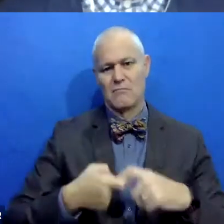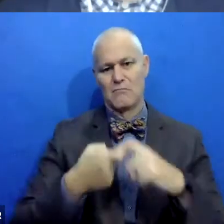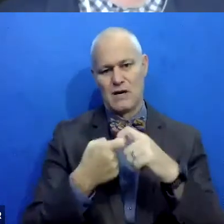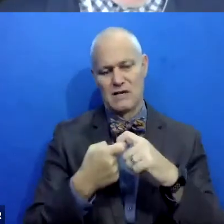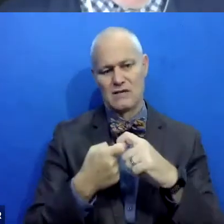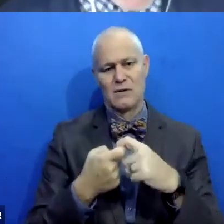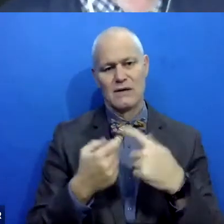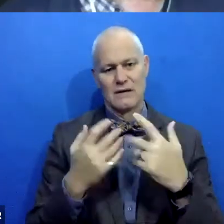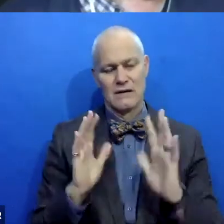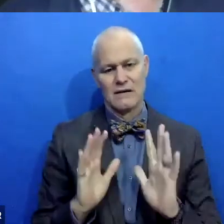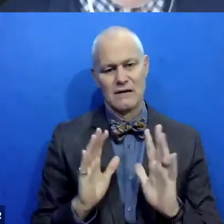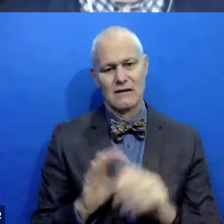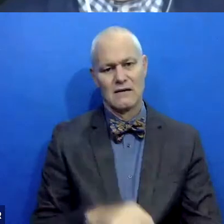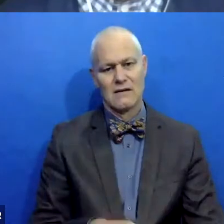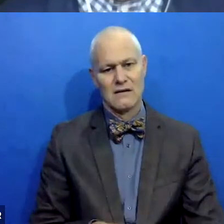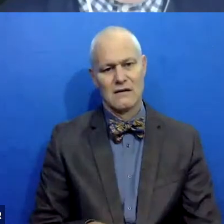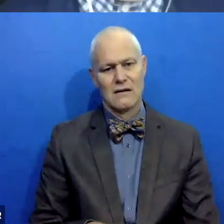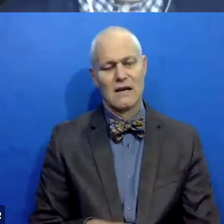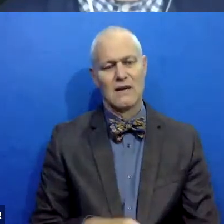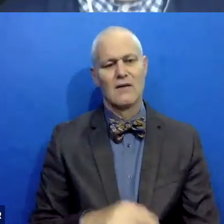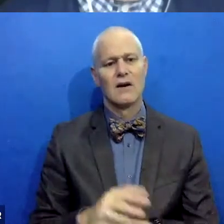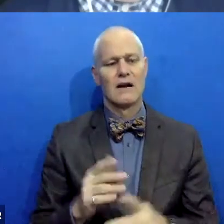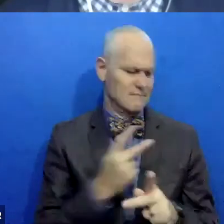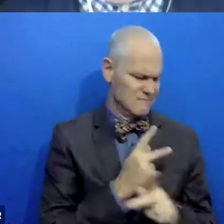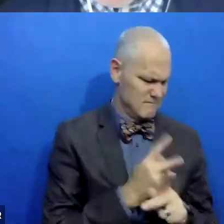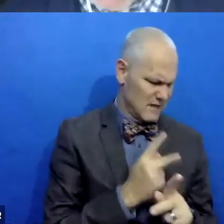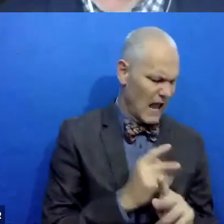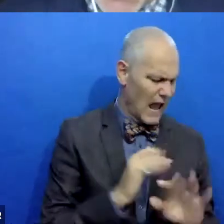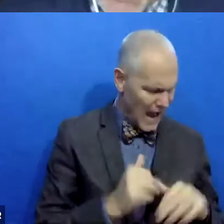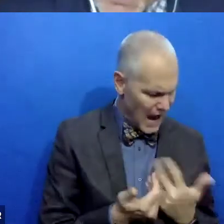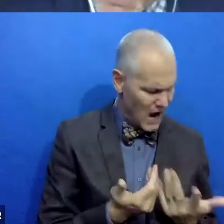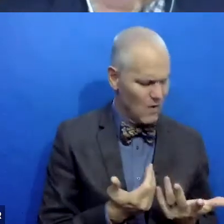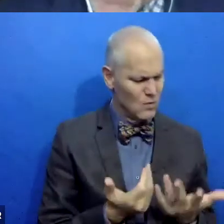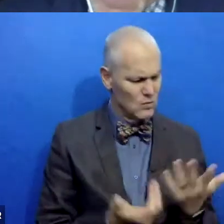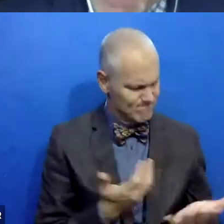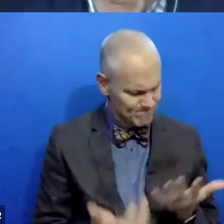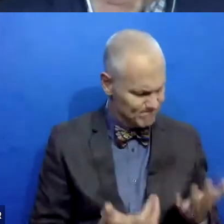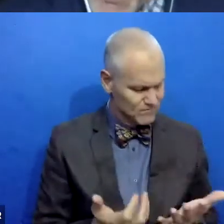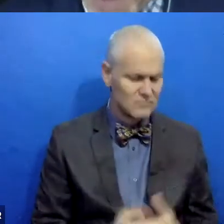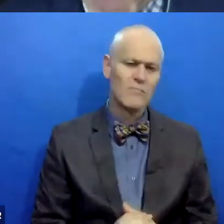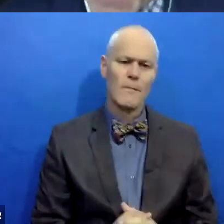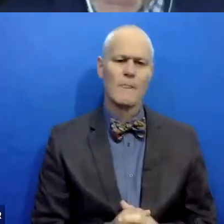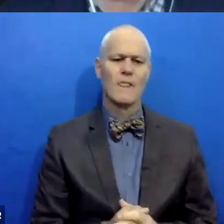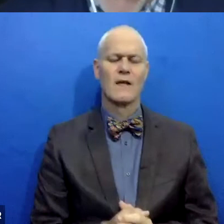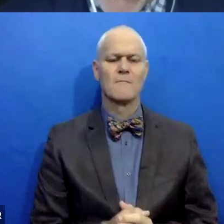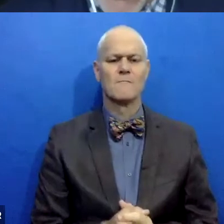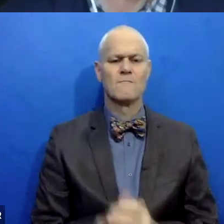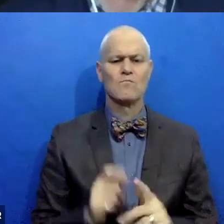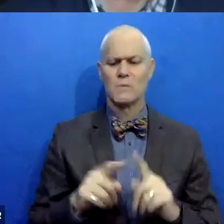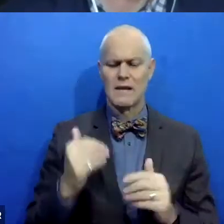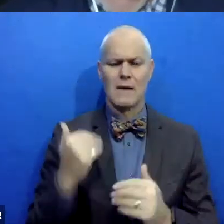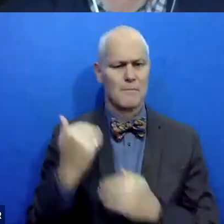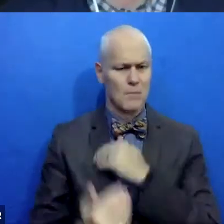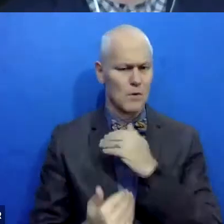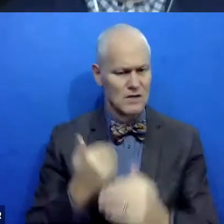can kind of, um, you know, reconnoiter and figure out what we need to figure out. Um, but that, the process of, um,